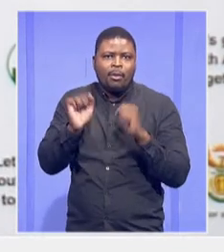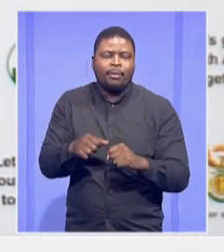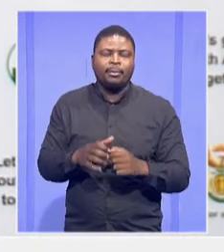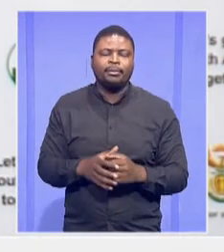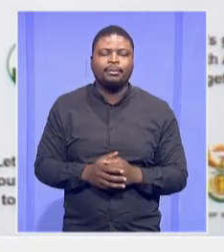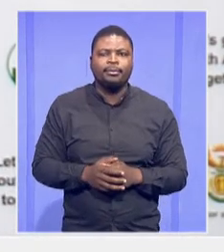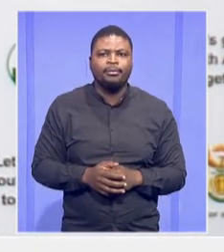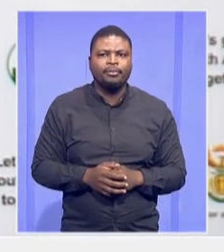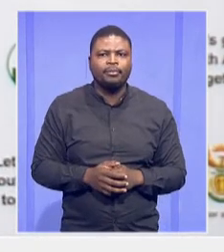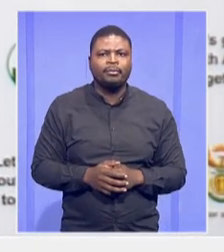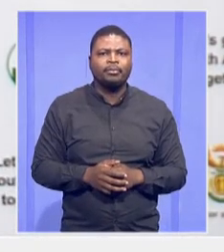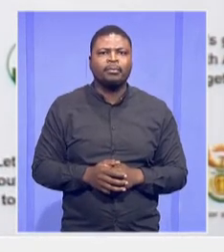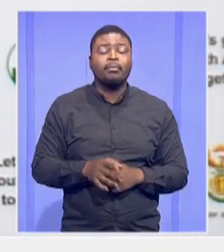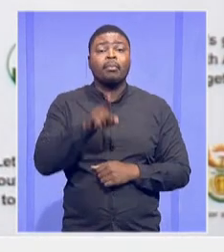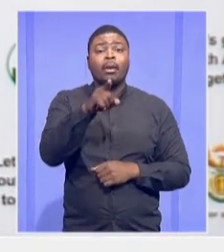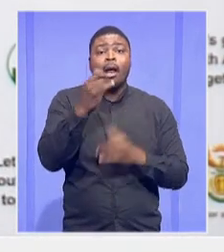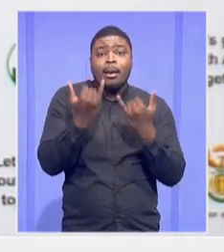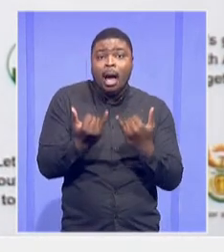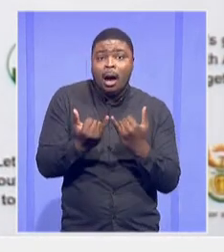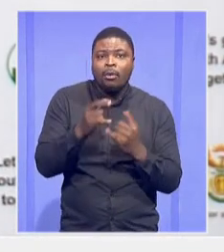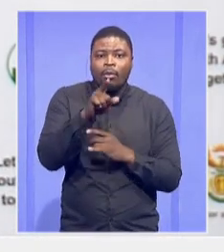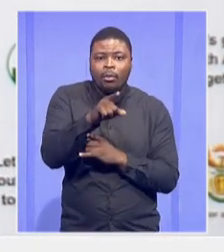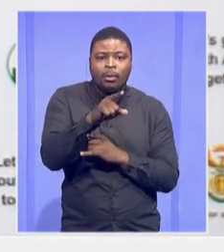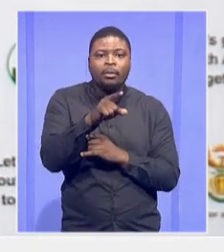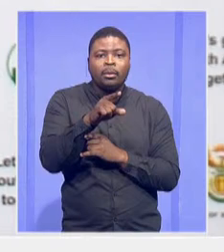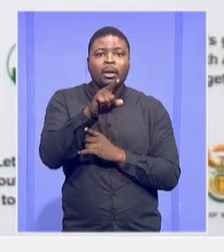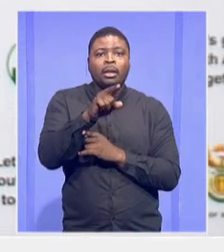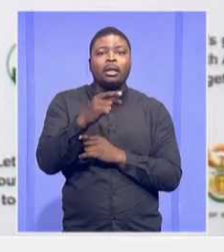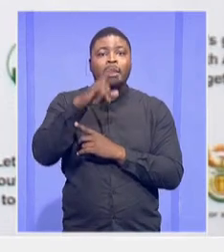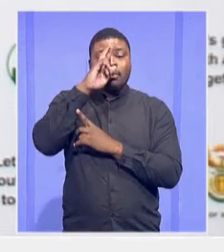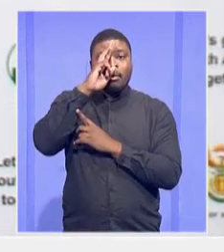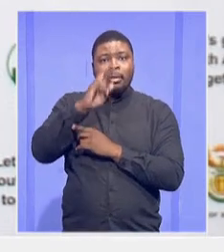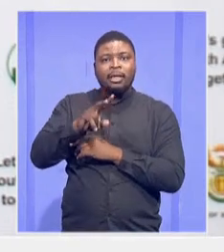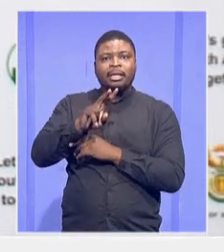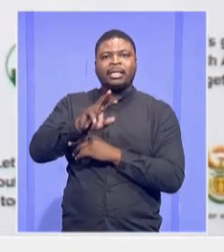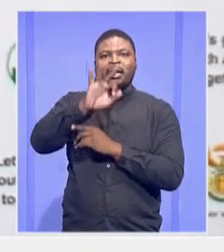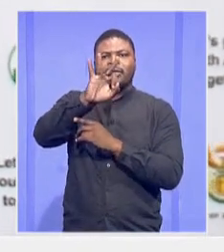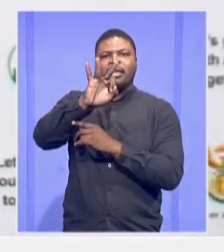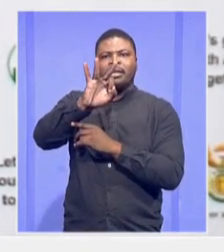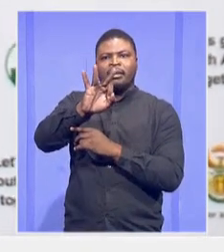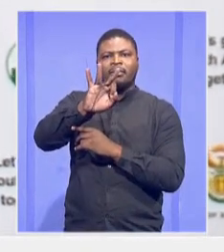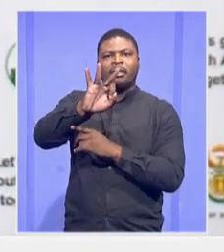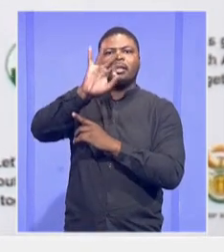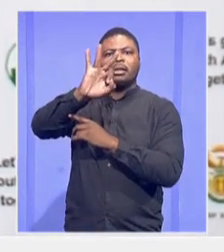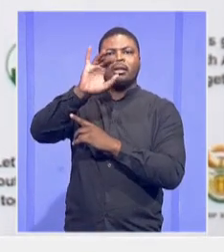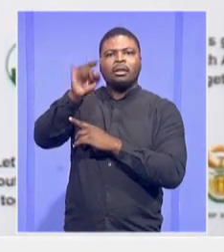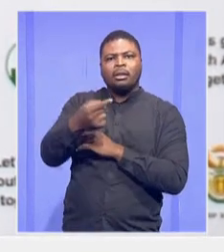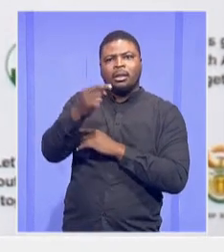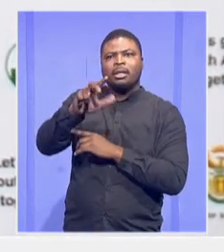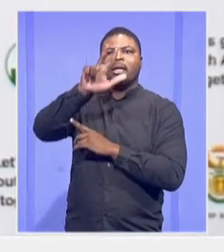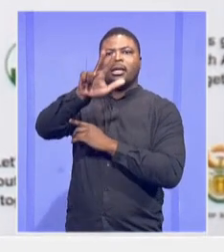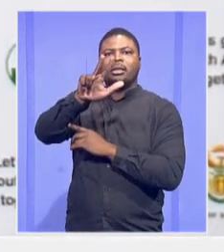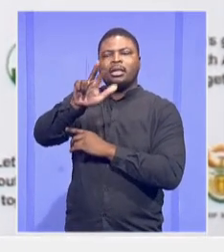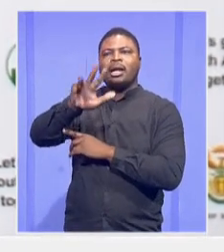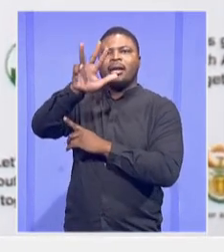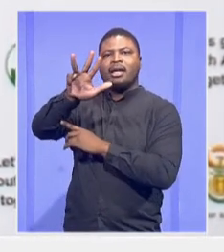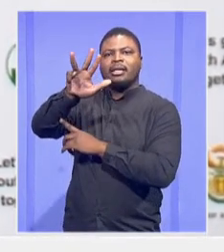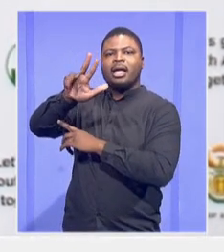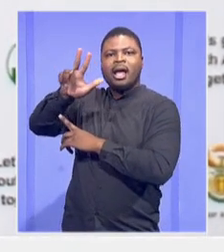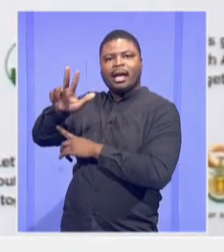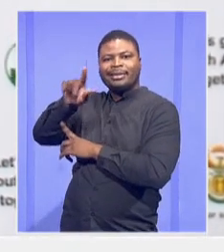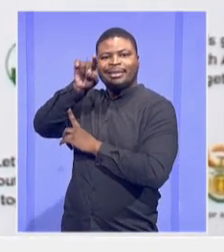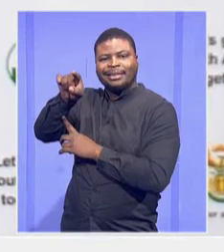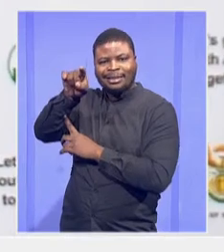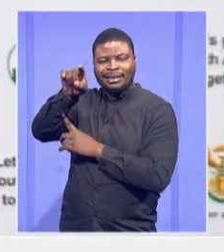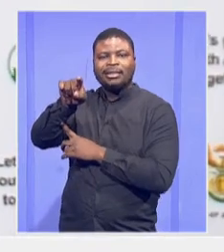earlier on, original baseline was 3,898. The minister referred to rationalization. And